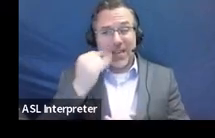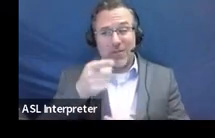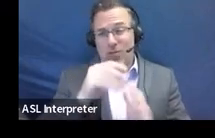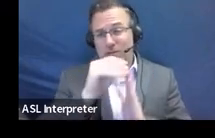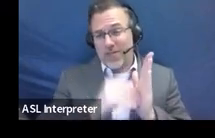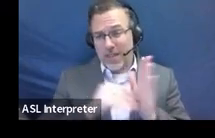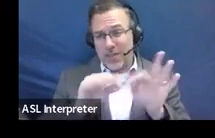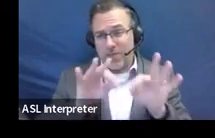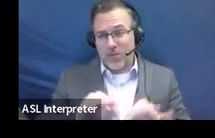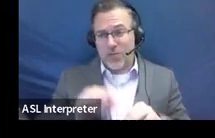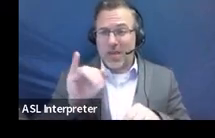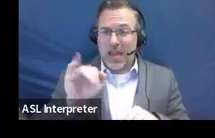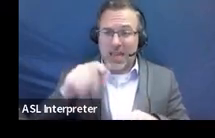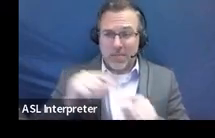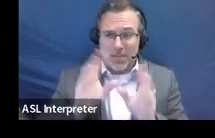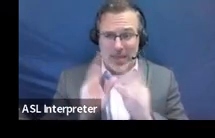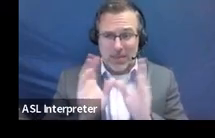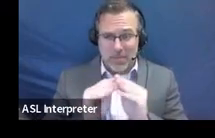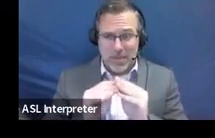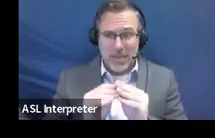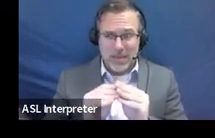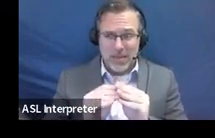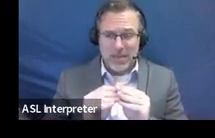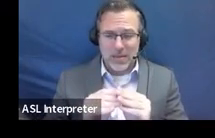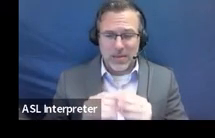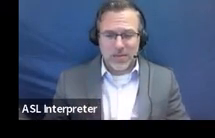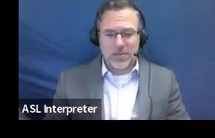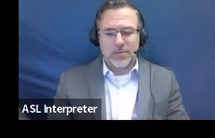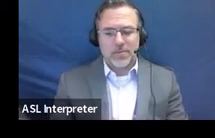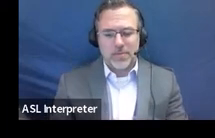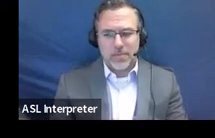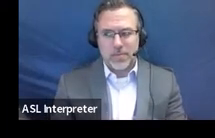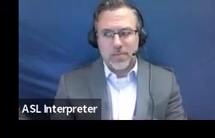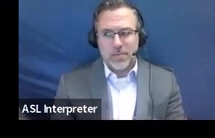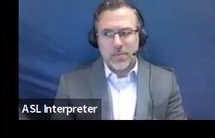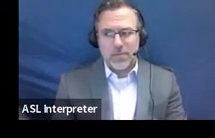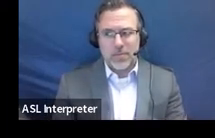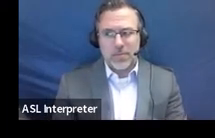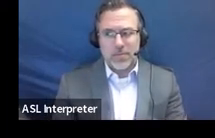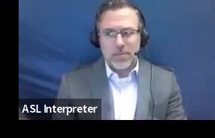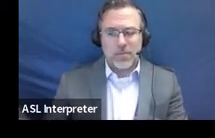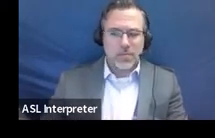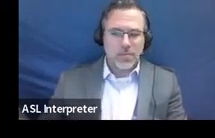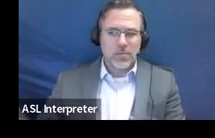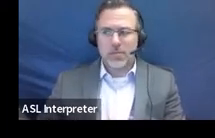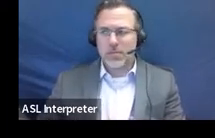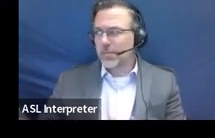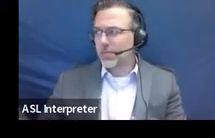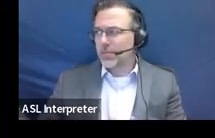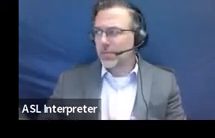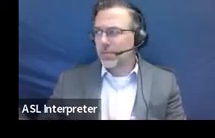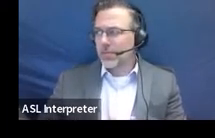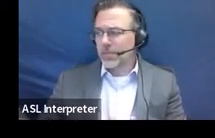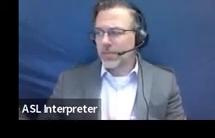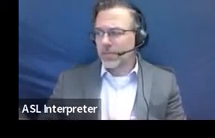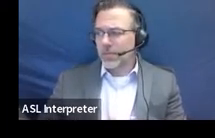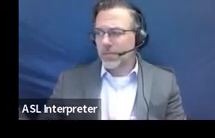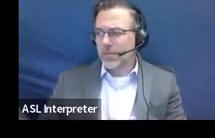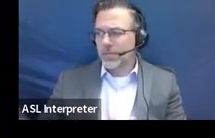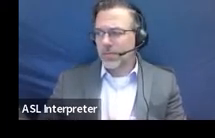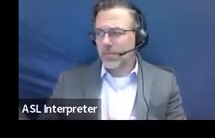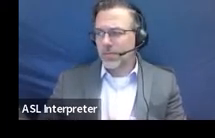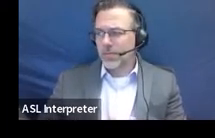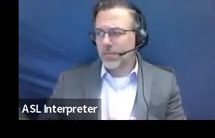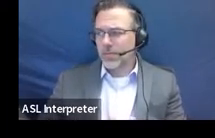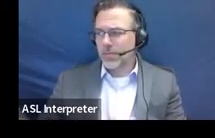IEP meeting. So they will be able to help you out with that as well. So here we have this